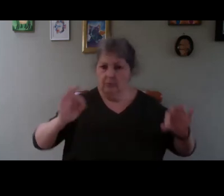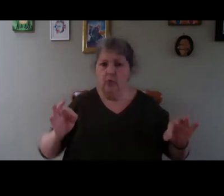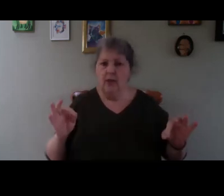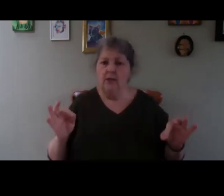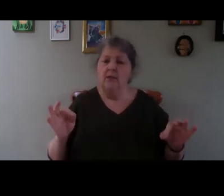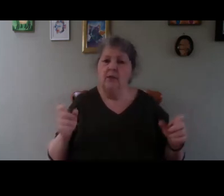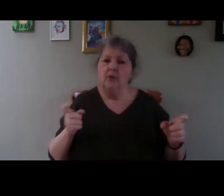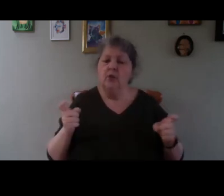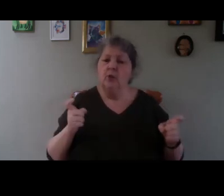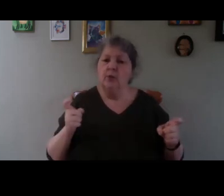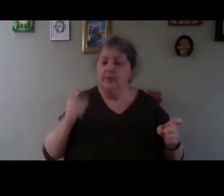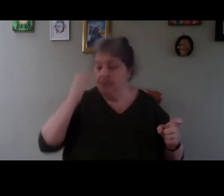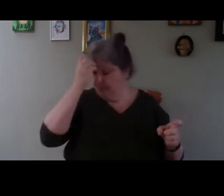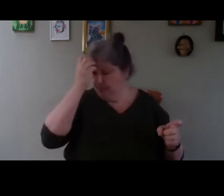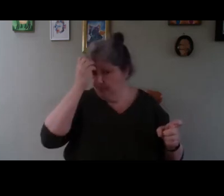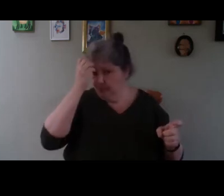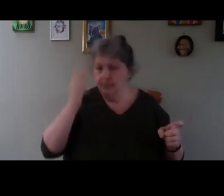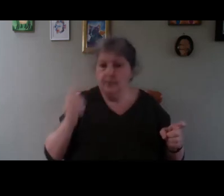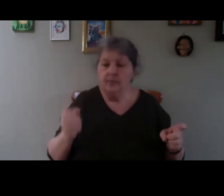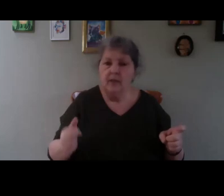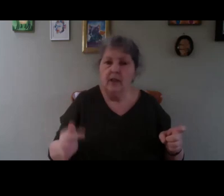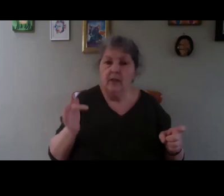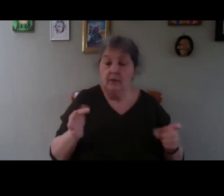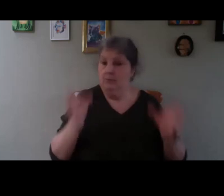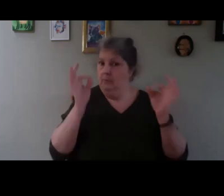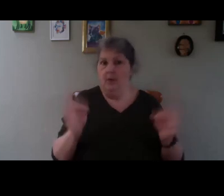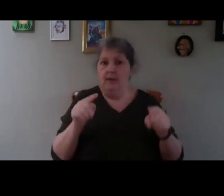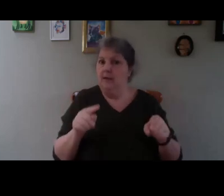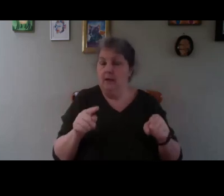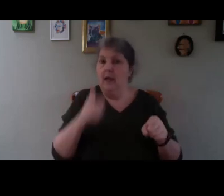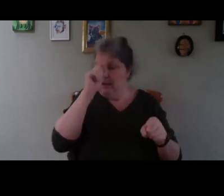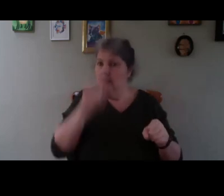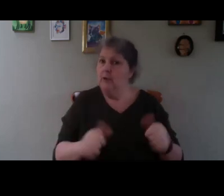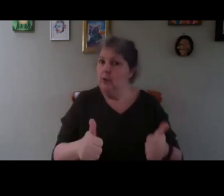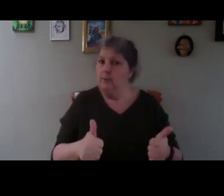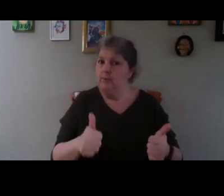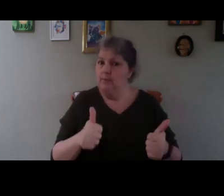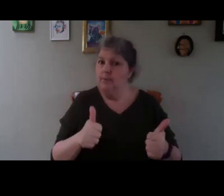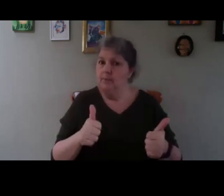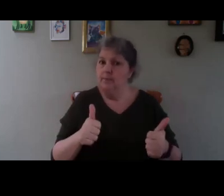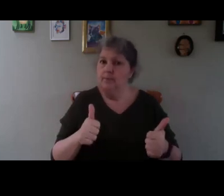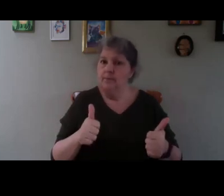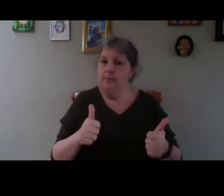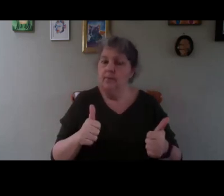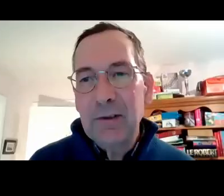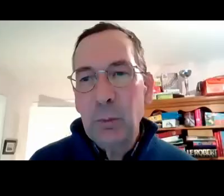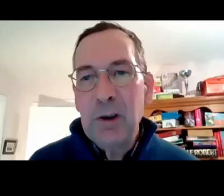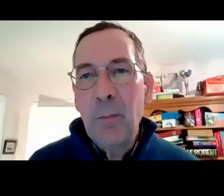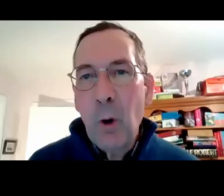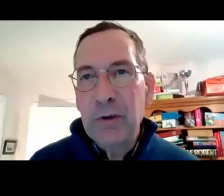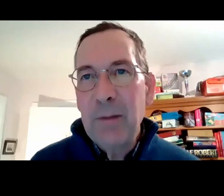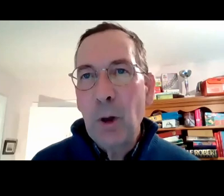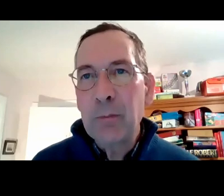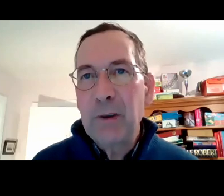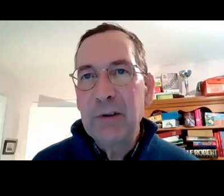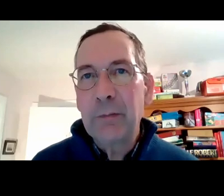I find it perfect you know I think it's good of course what you need that will be